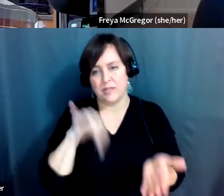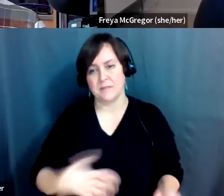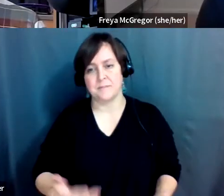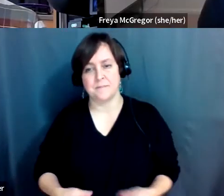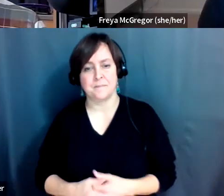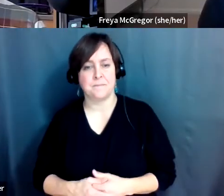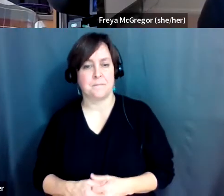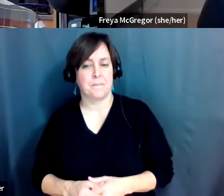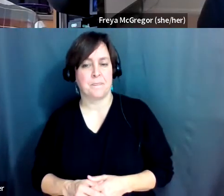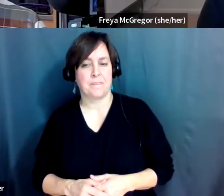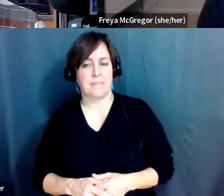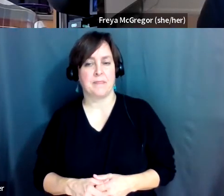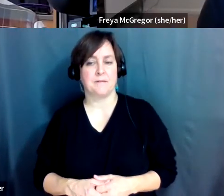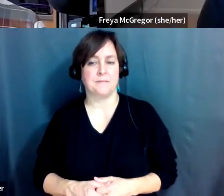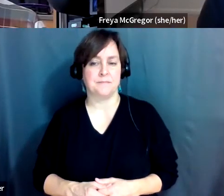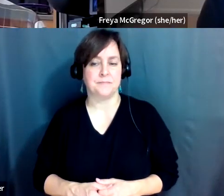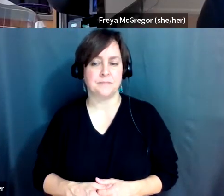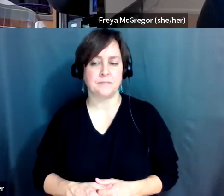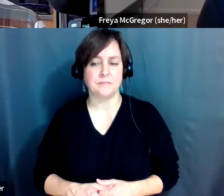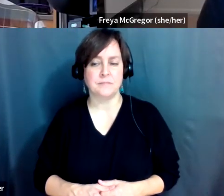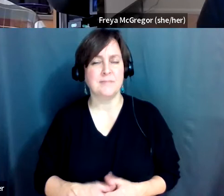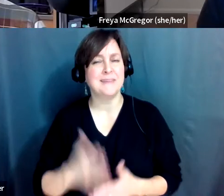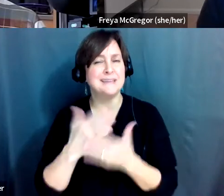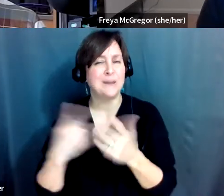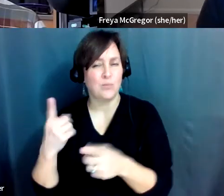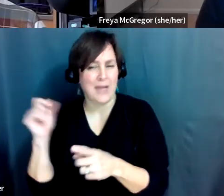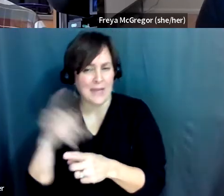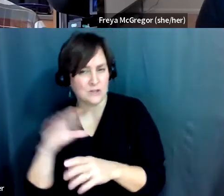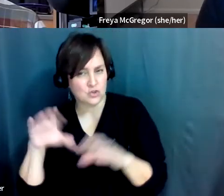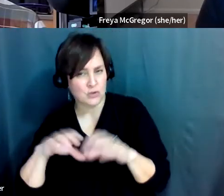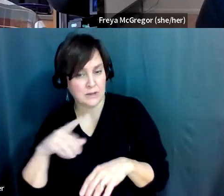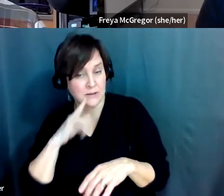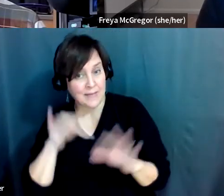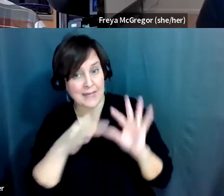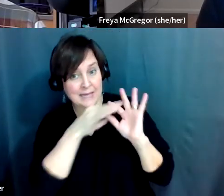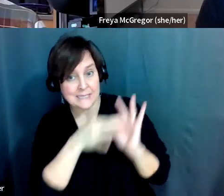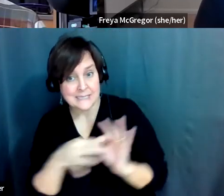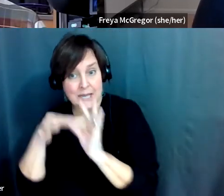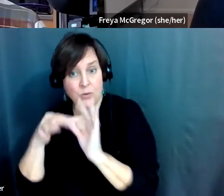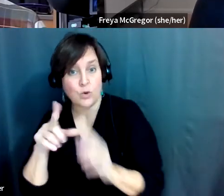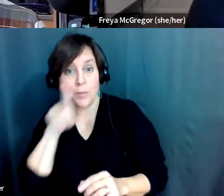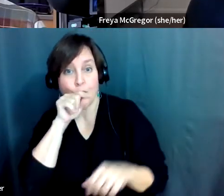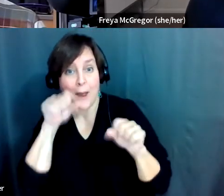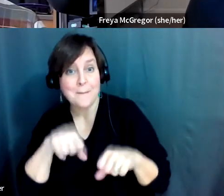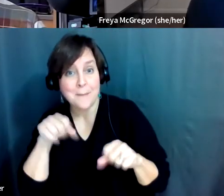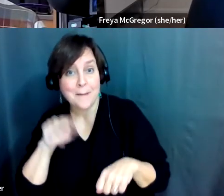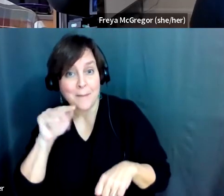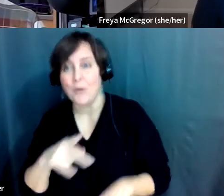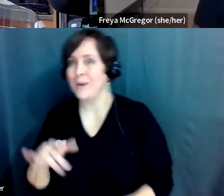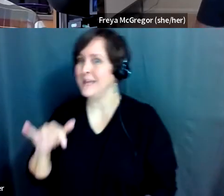So I'm going to jump in here. Um, someone's just said in the chat, is this a segue to the bird ability map? Um, yes, it's a fantastic